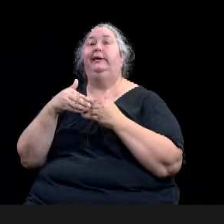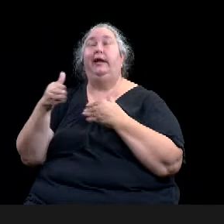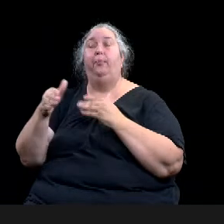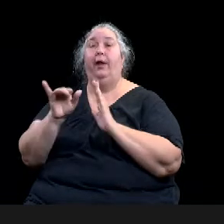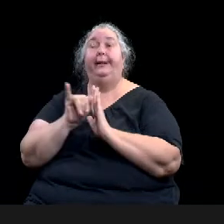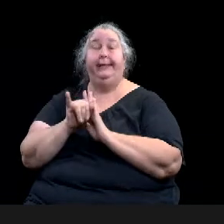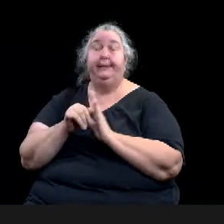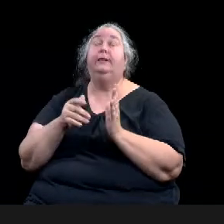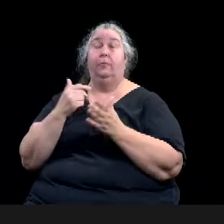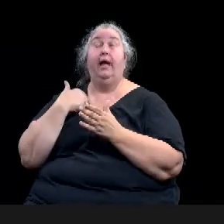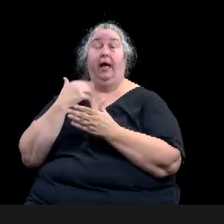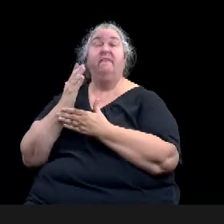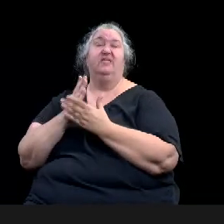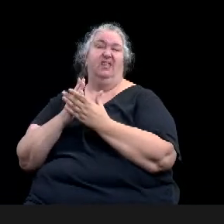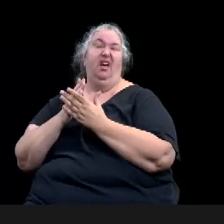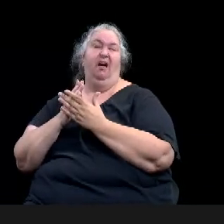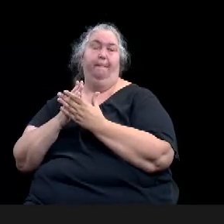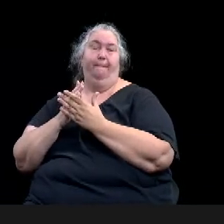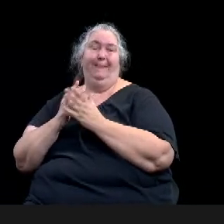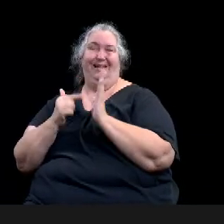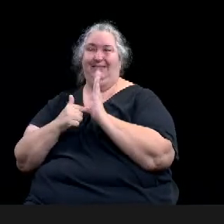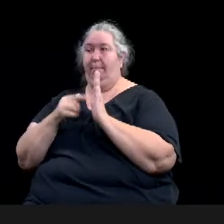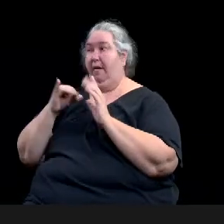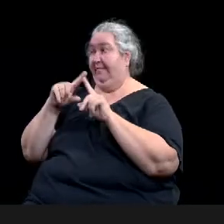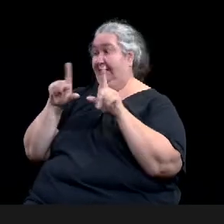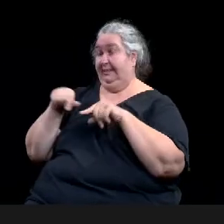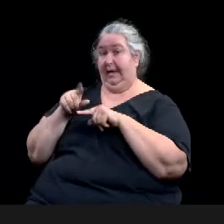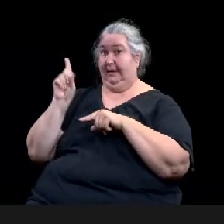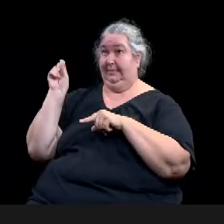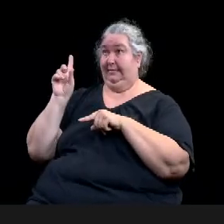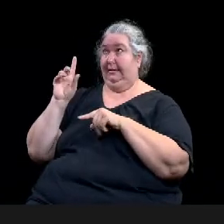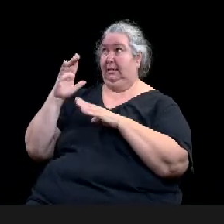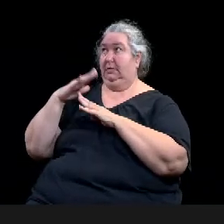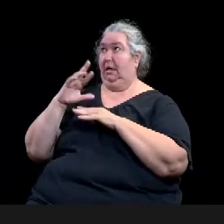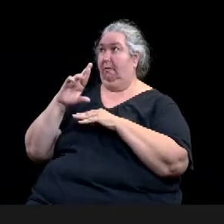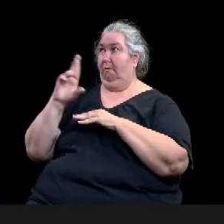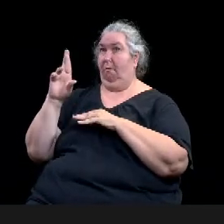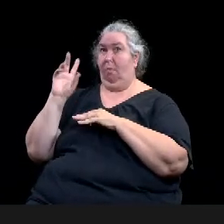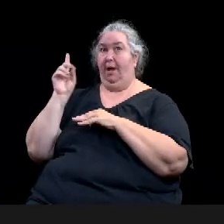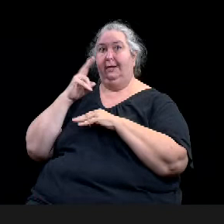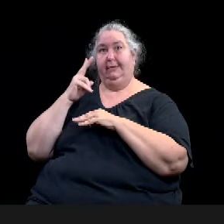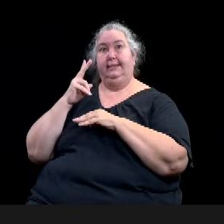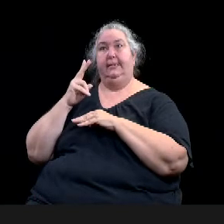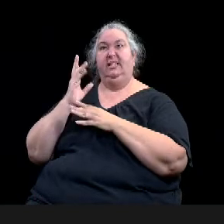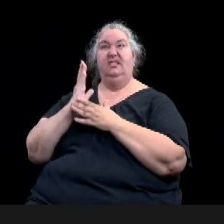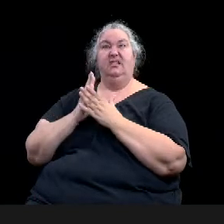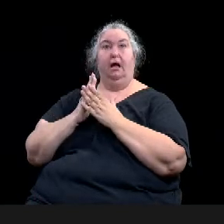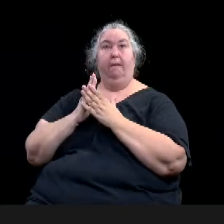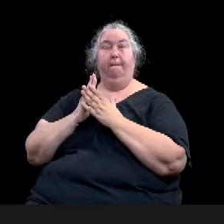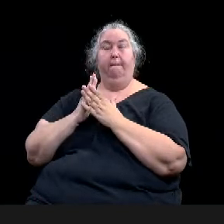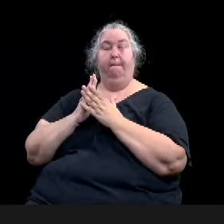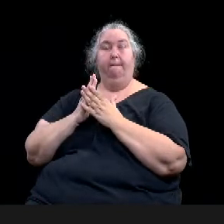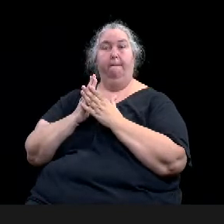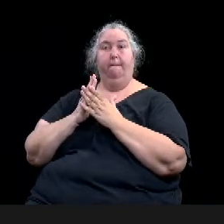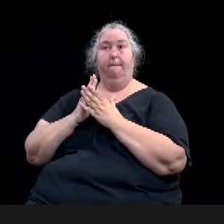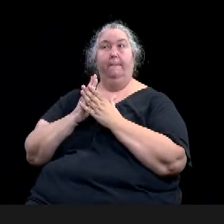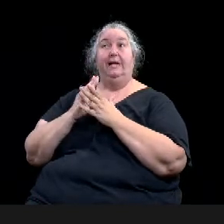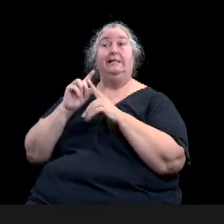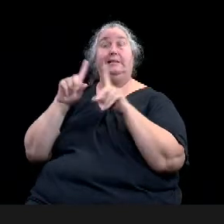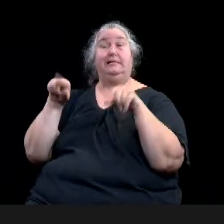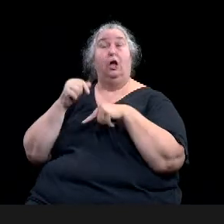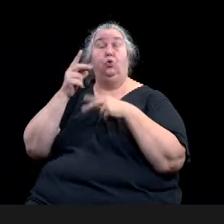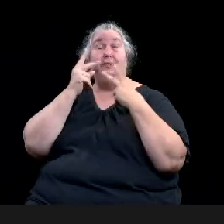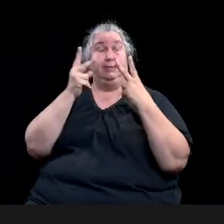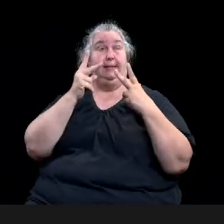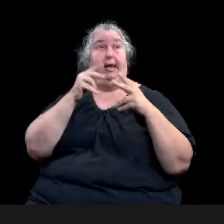signs that you'll see out in the neighborhoods. And the middle photo at the bottom also is the West Waco sign, um, actually on a pole out